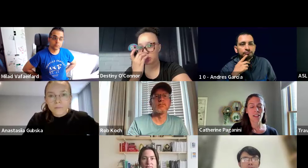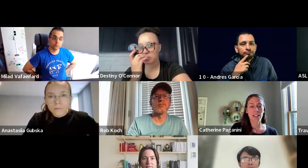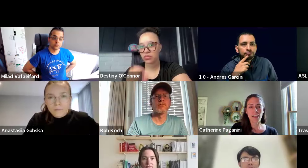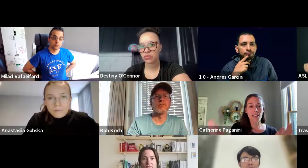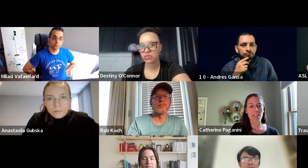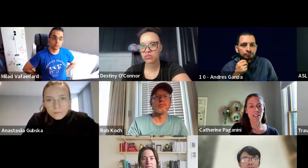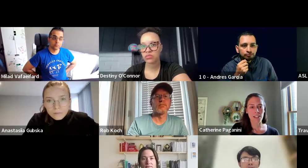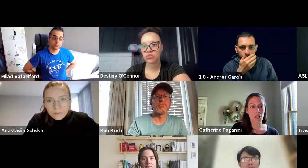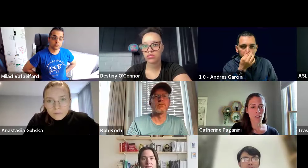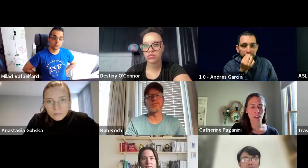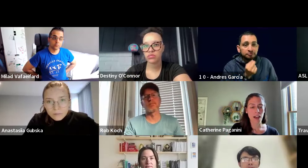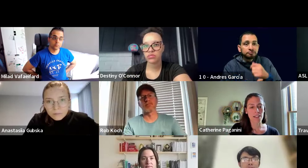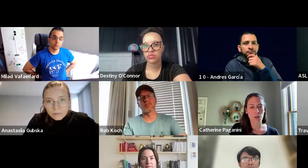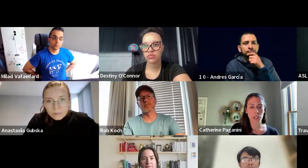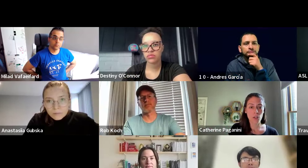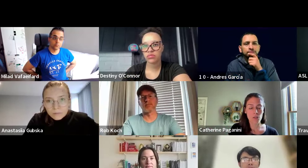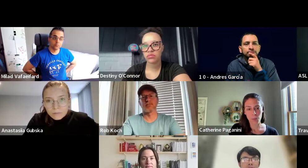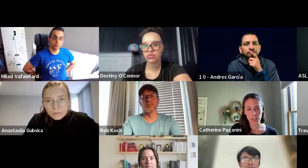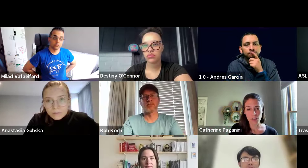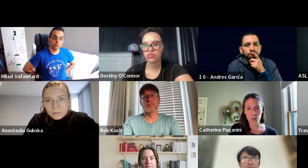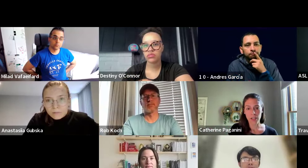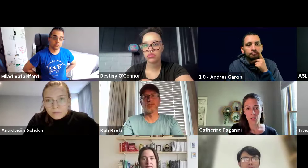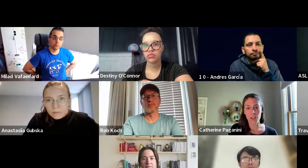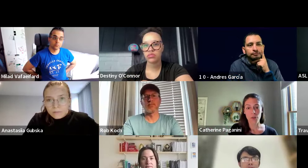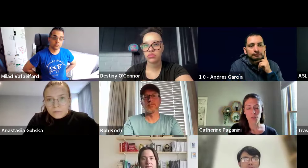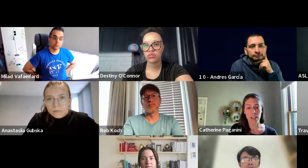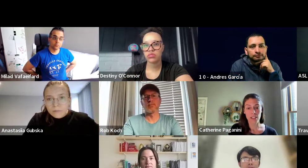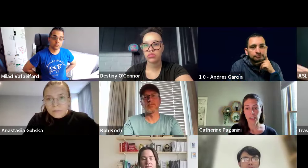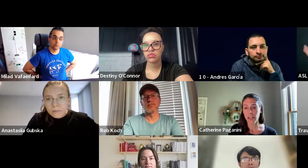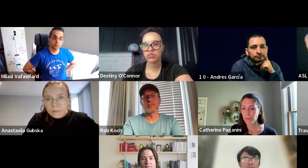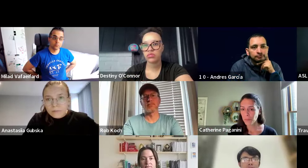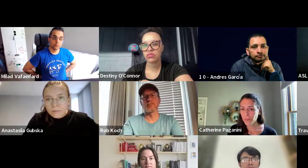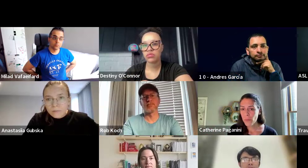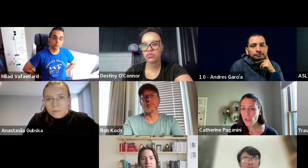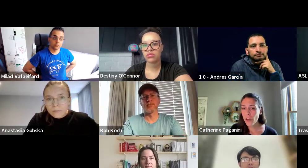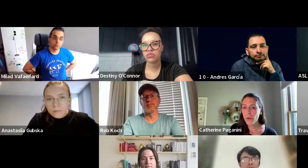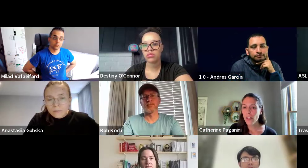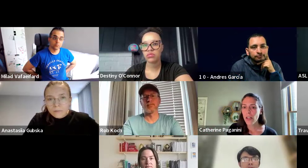is in the internet that no one finds and no one looks for because no one actually knows that it's there.